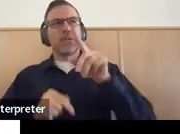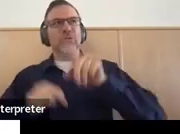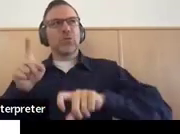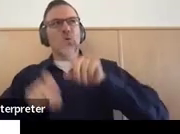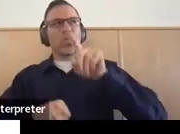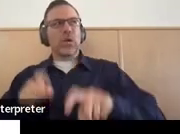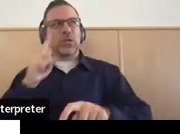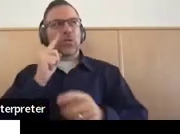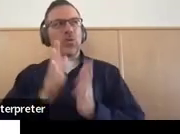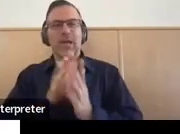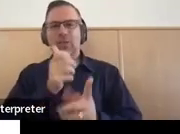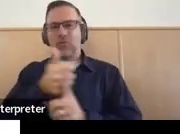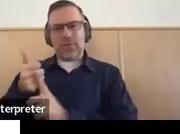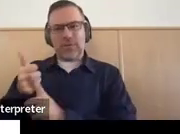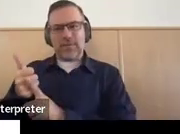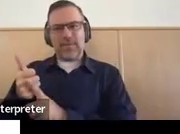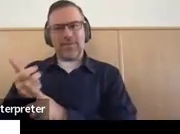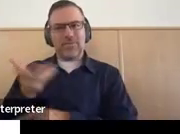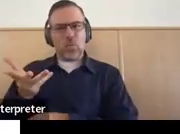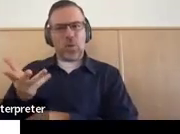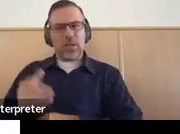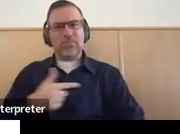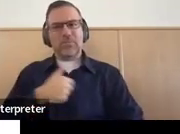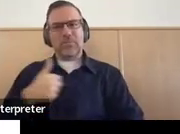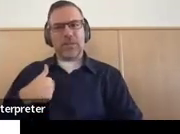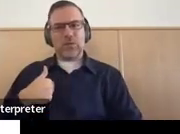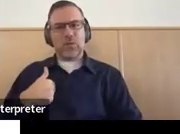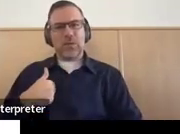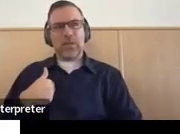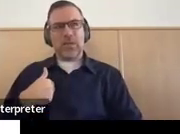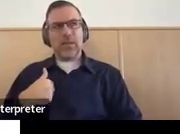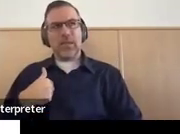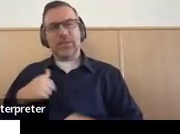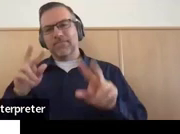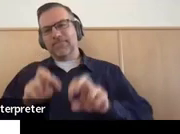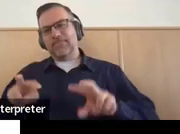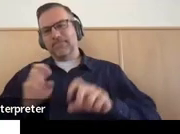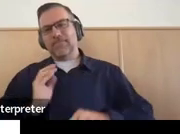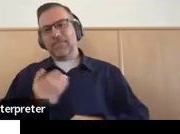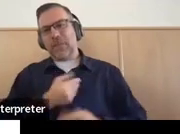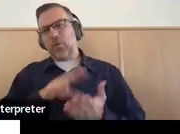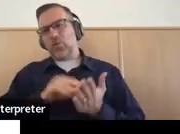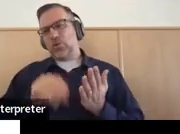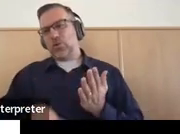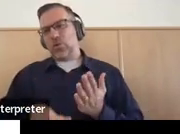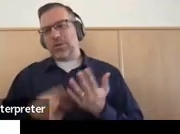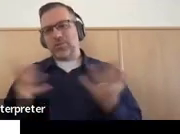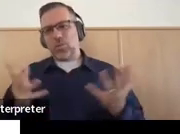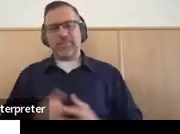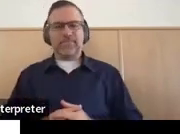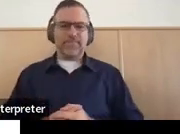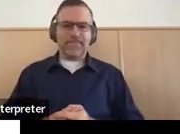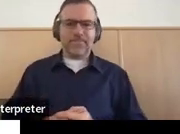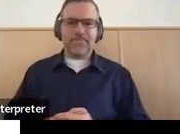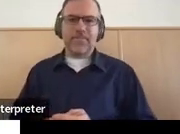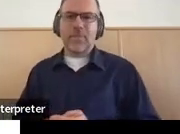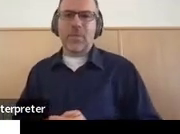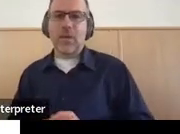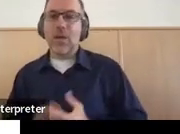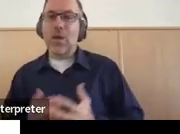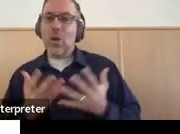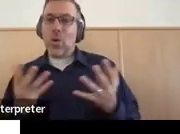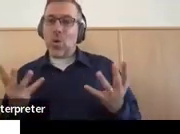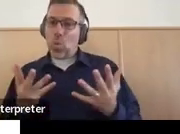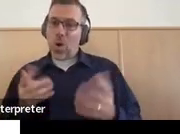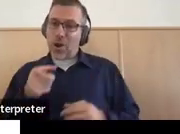go through the transition process with our students? What is it that you're actually doing to support